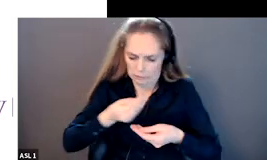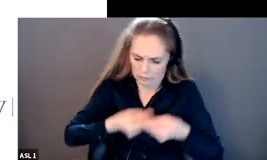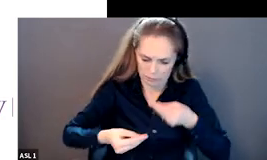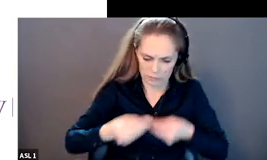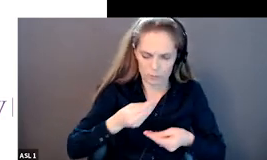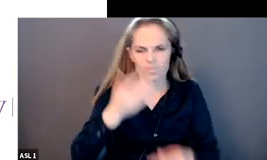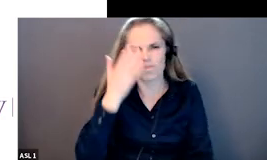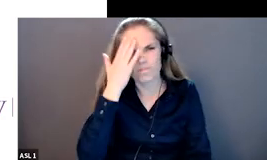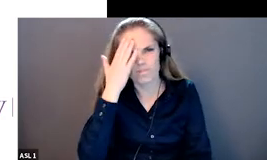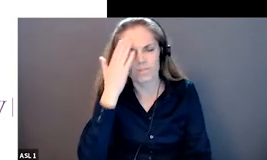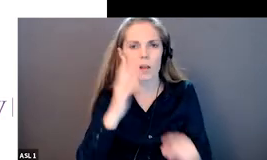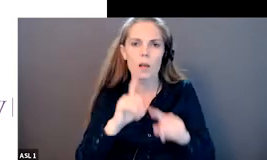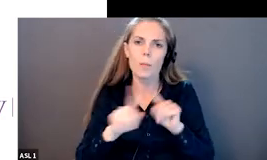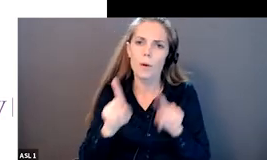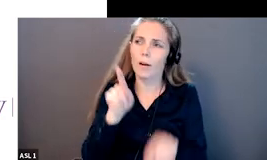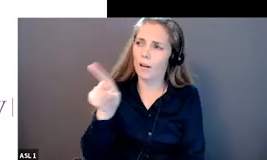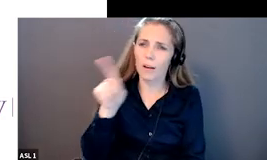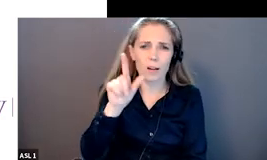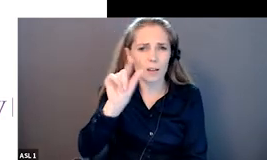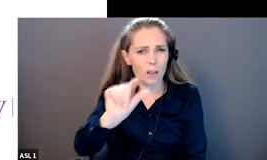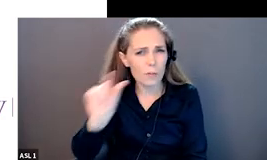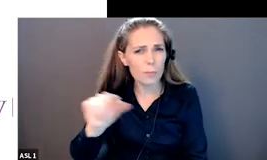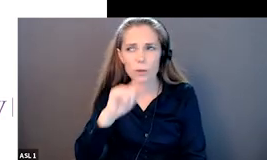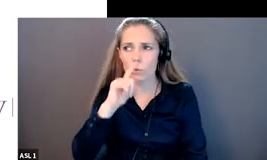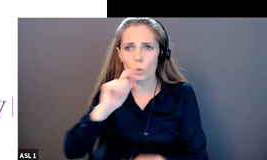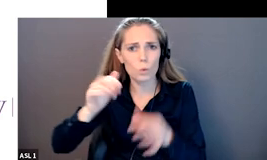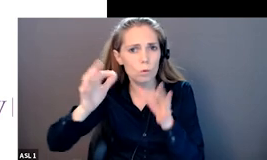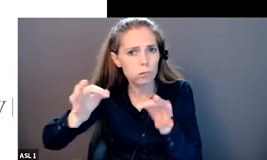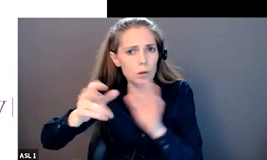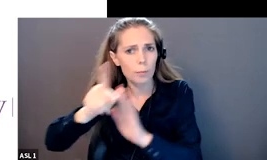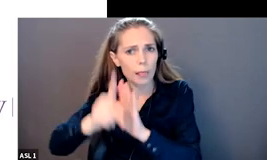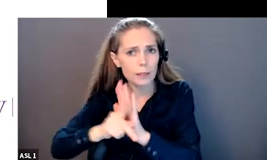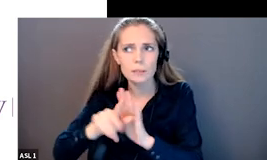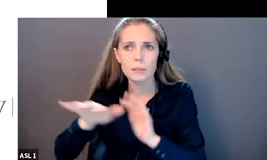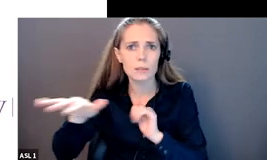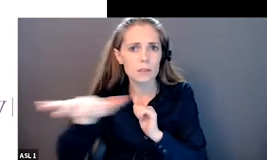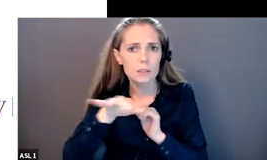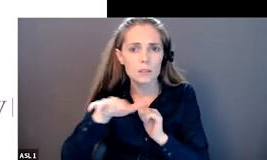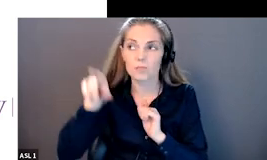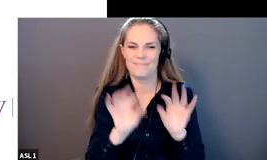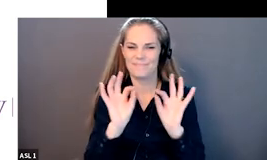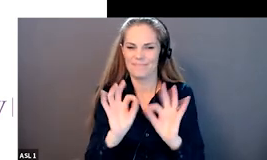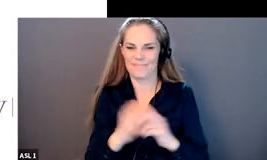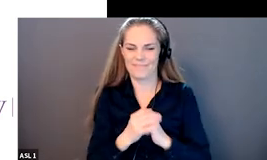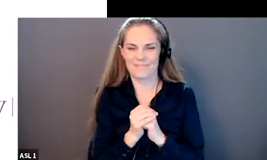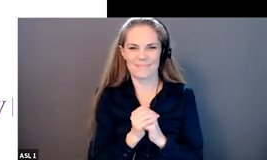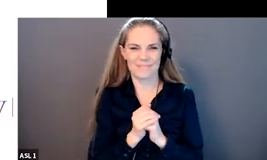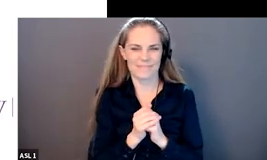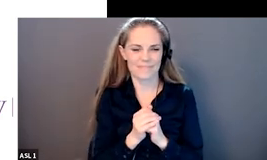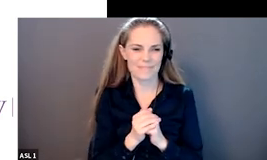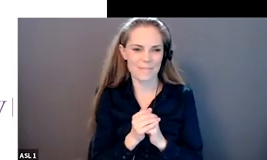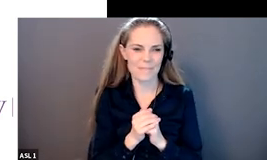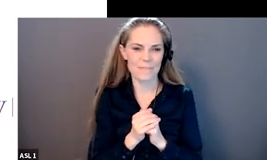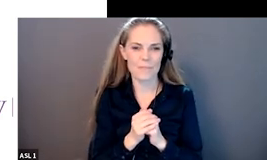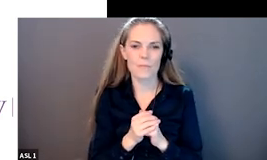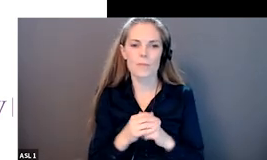policymakers communities and academics dominate disability policy discussions um so the